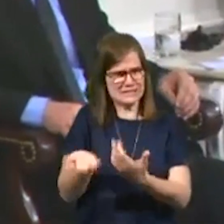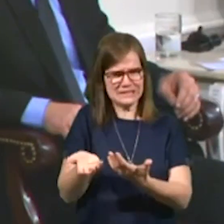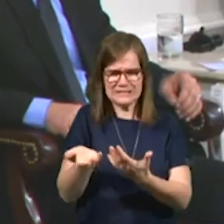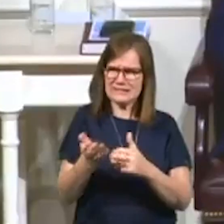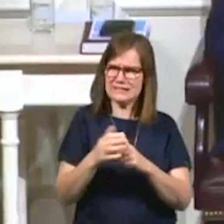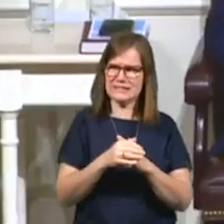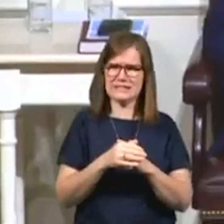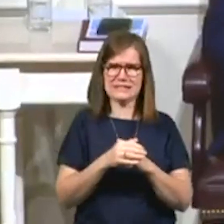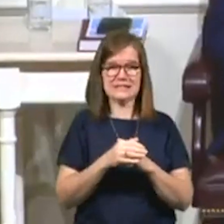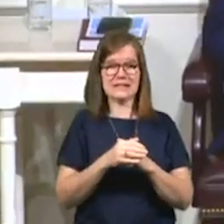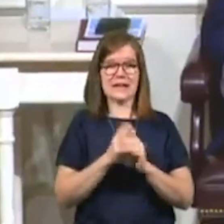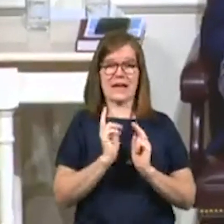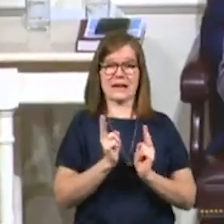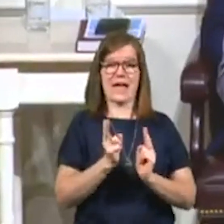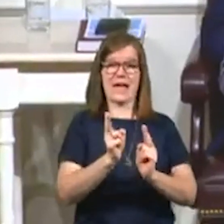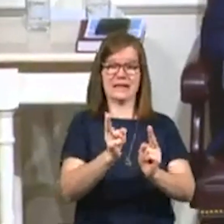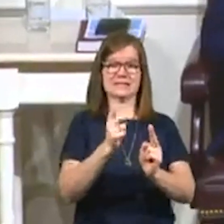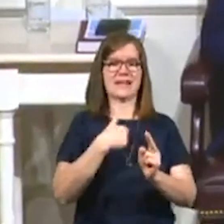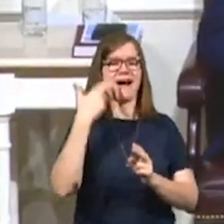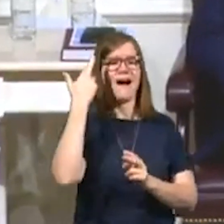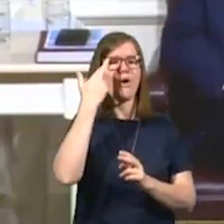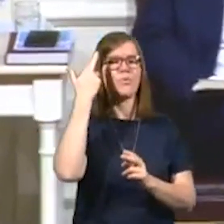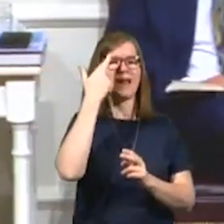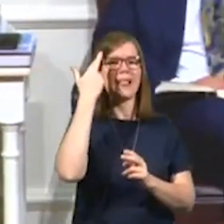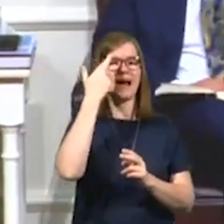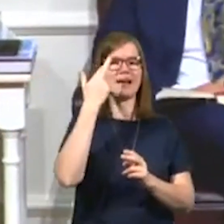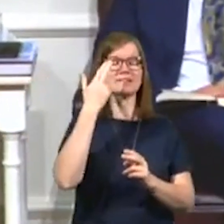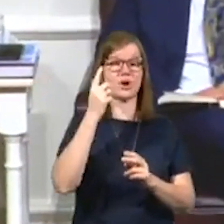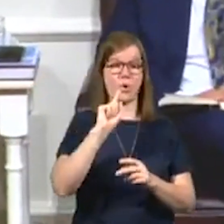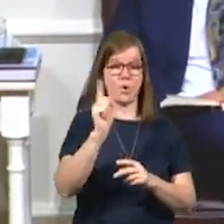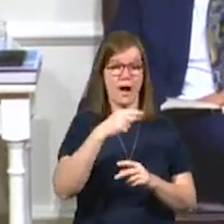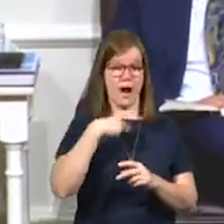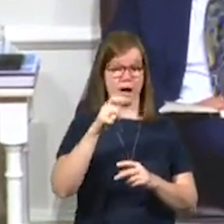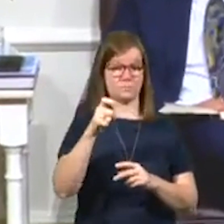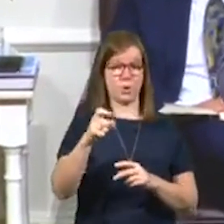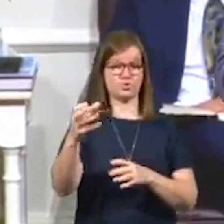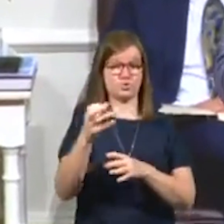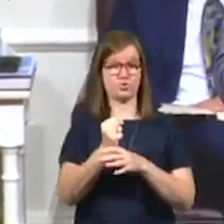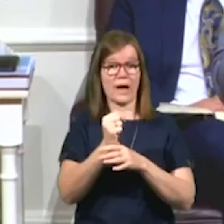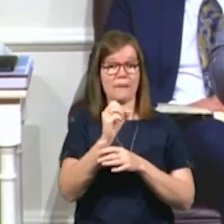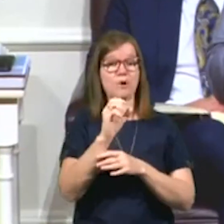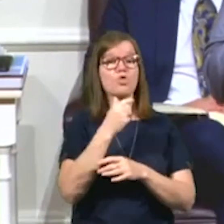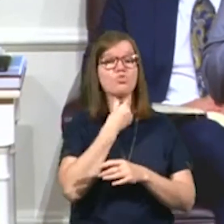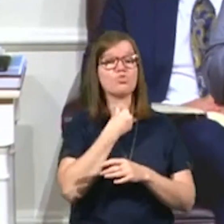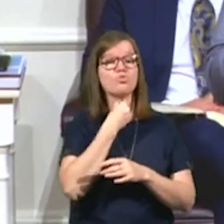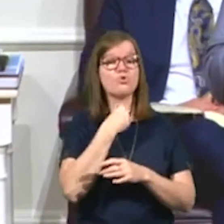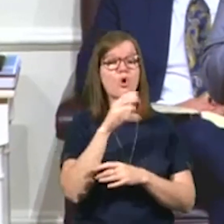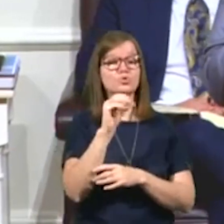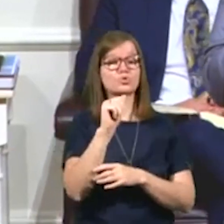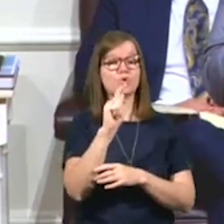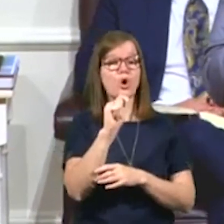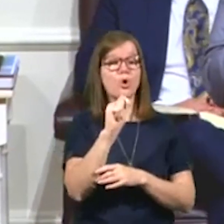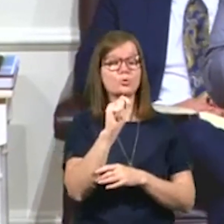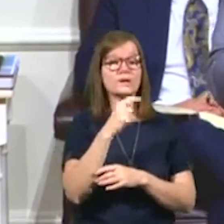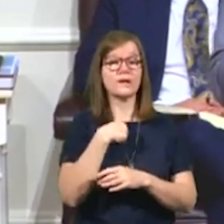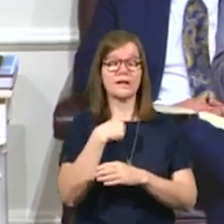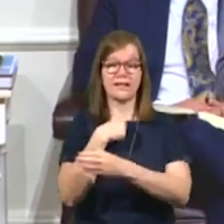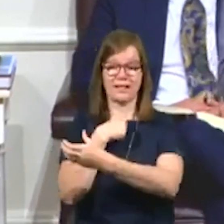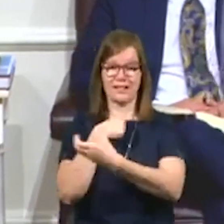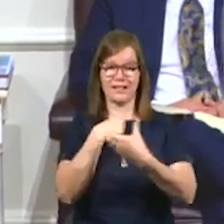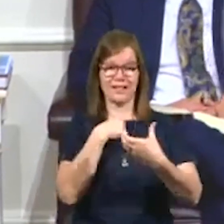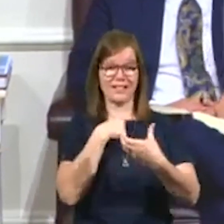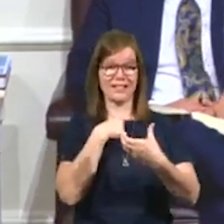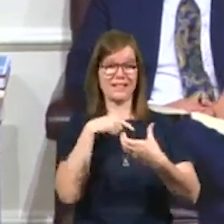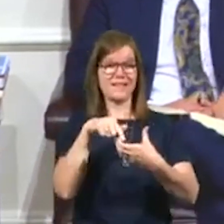And in haste, I realized that I grabbed where I was supposed to grab throat coat. I grabbed a tea and I'm looking at, it's